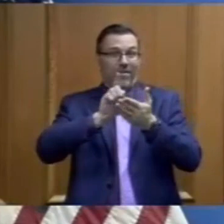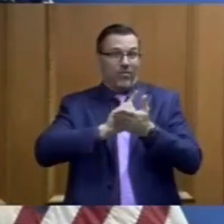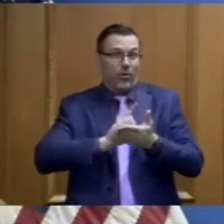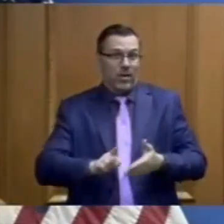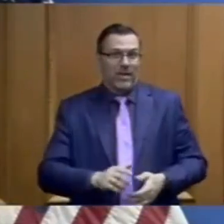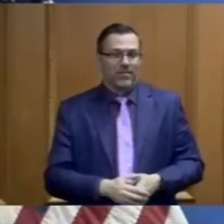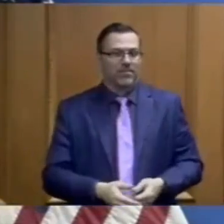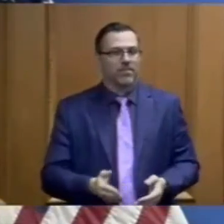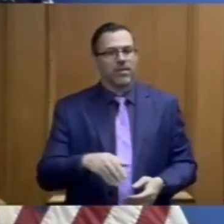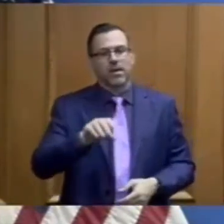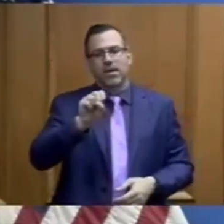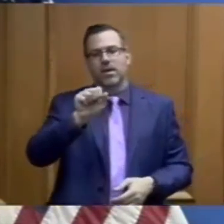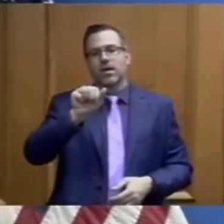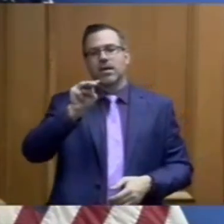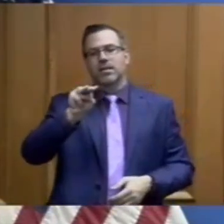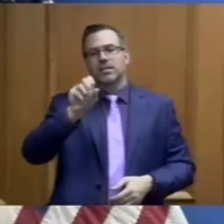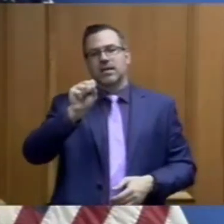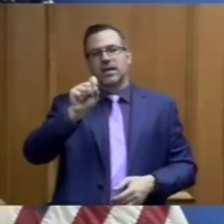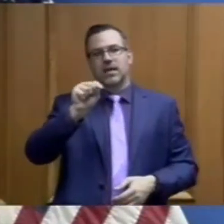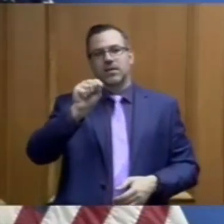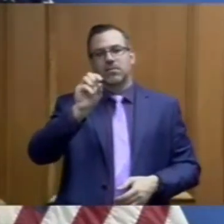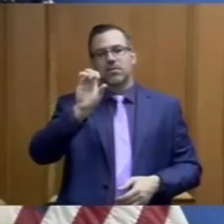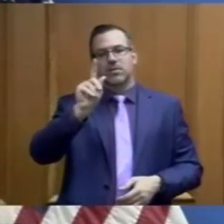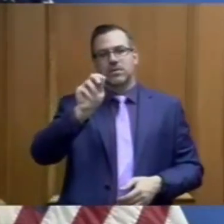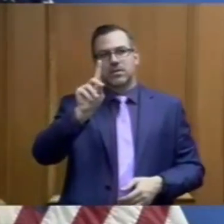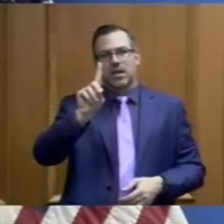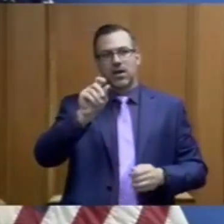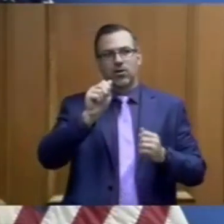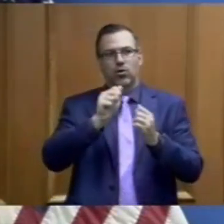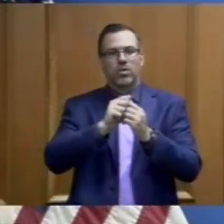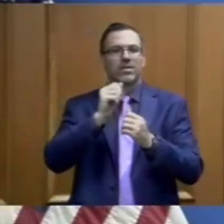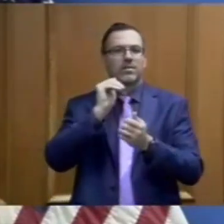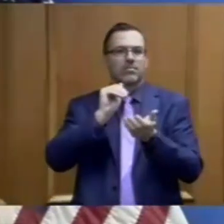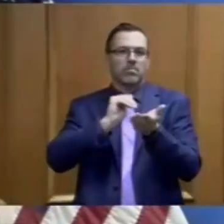Next, we'll go to Sam Stockard with the Daily Memphian. Sam, your line is open.